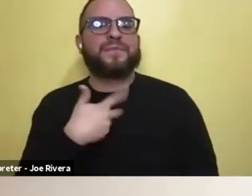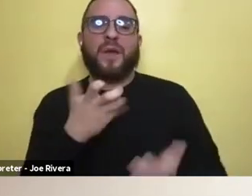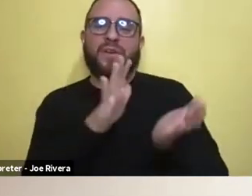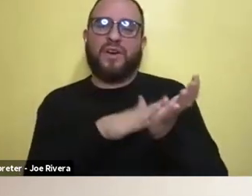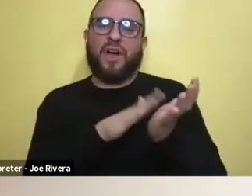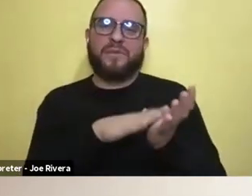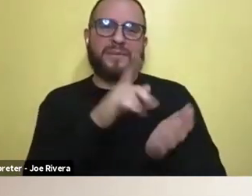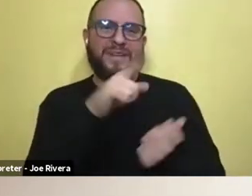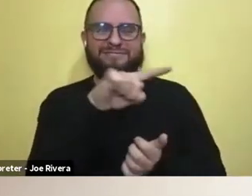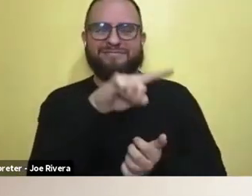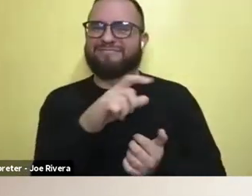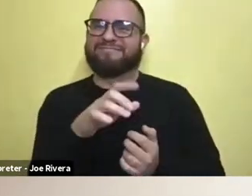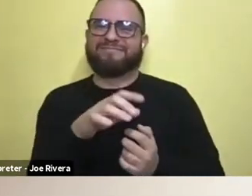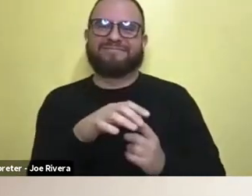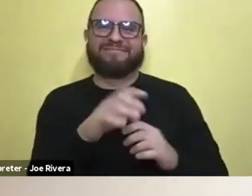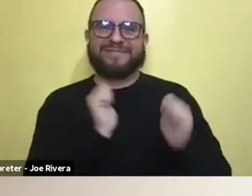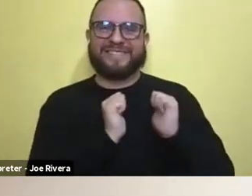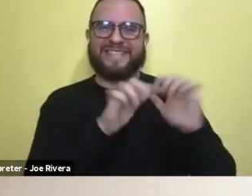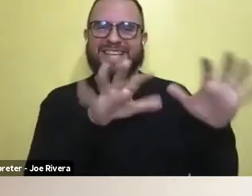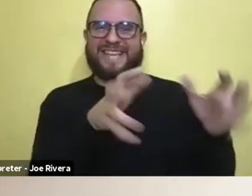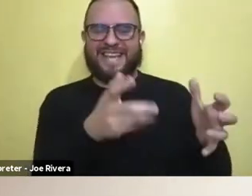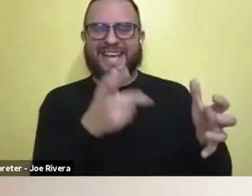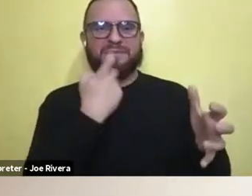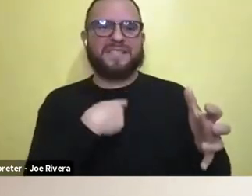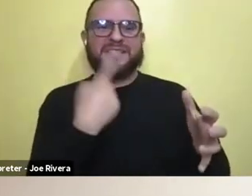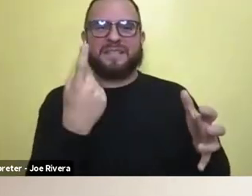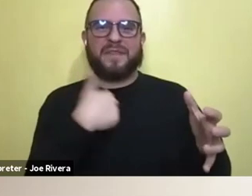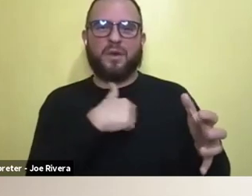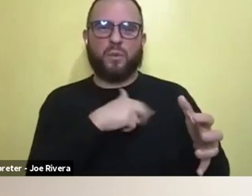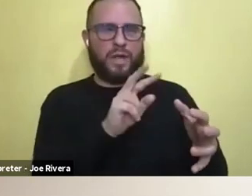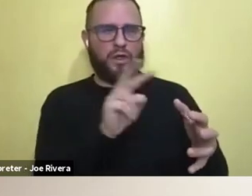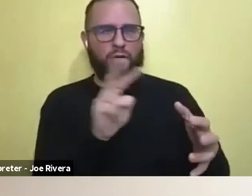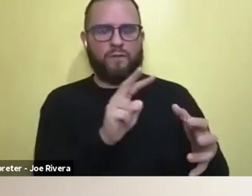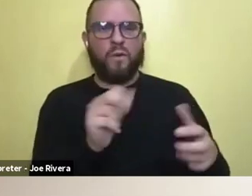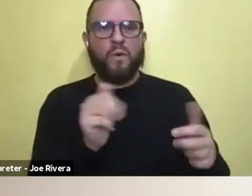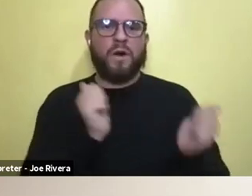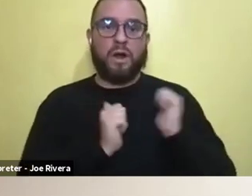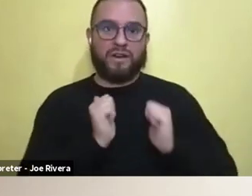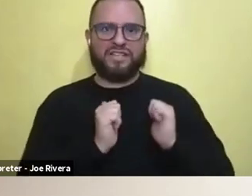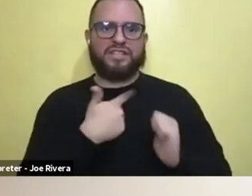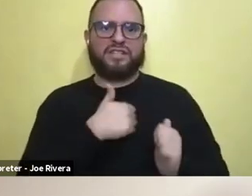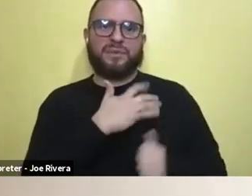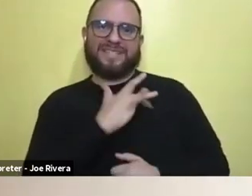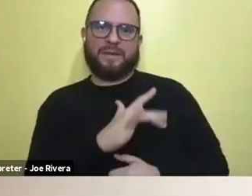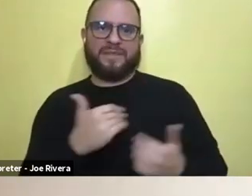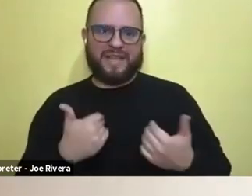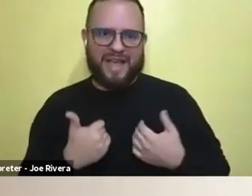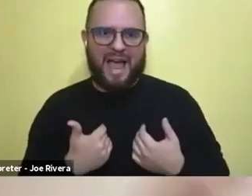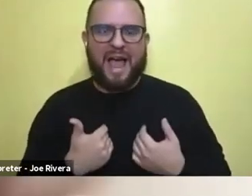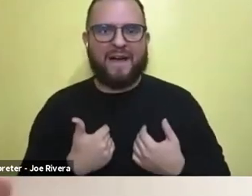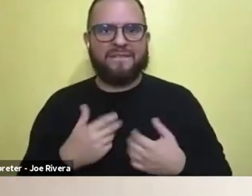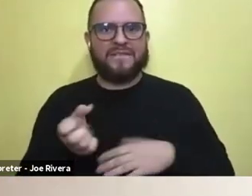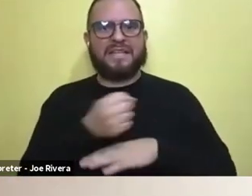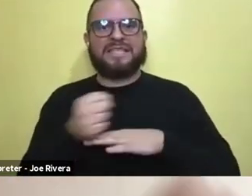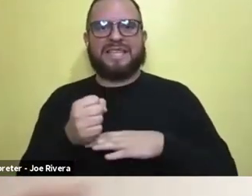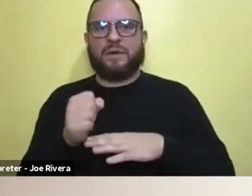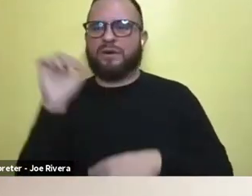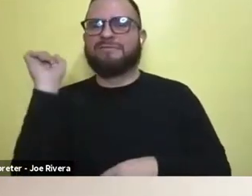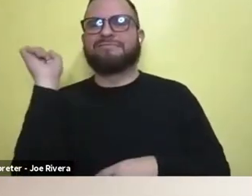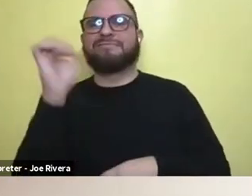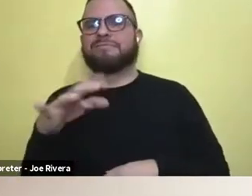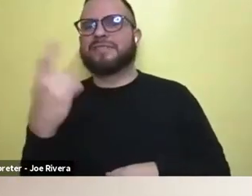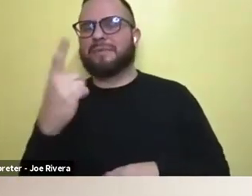cast, but, uh, it's one of the things that we look for in auditions. We'll usually always have a scene where it is throwing to something imaginary or